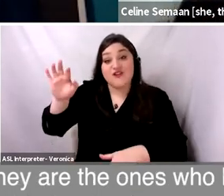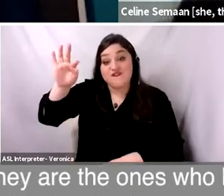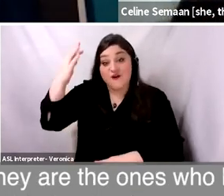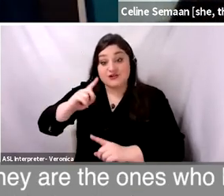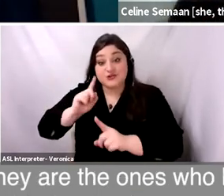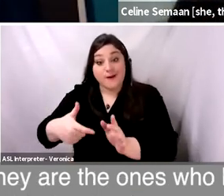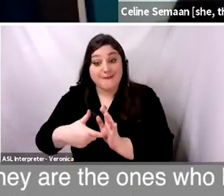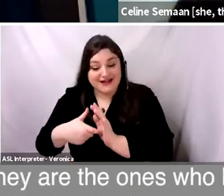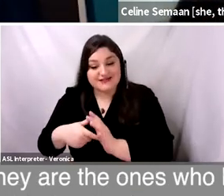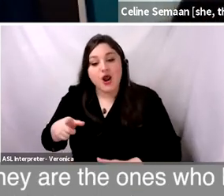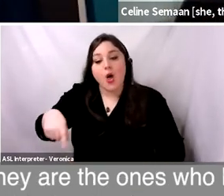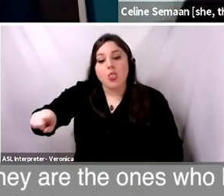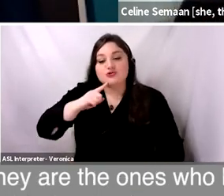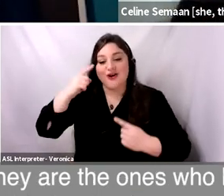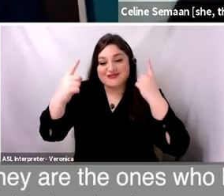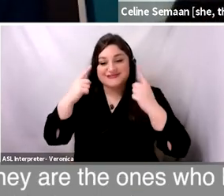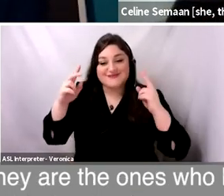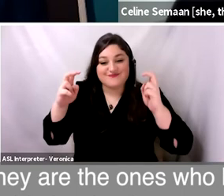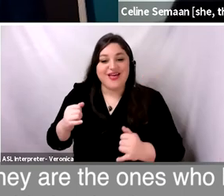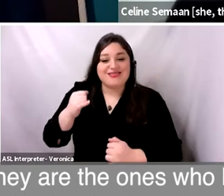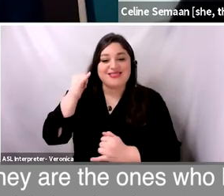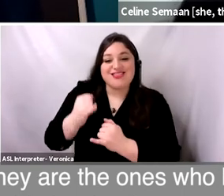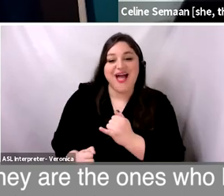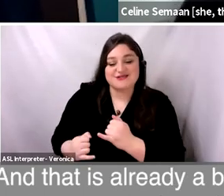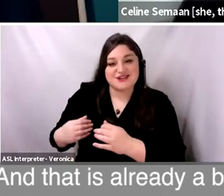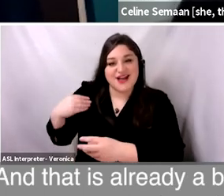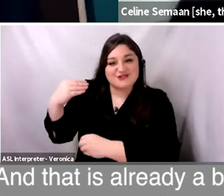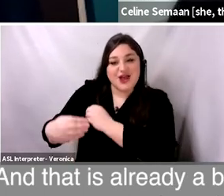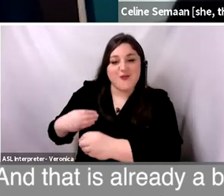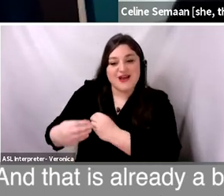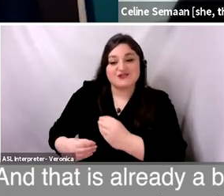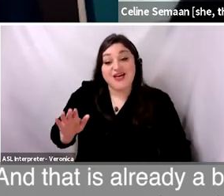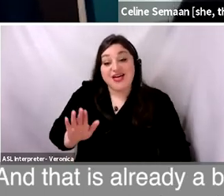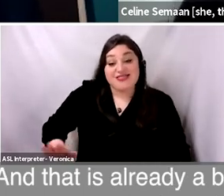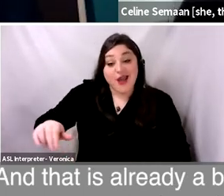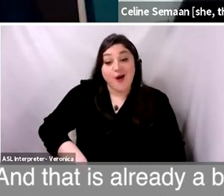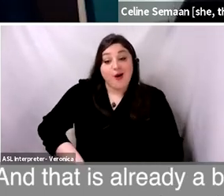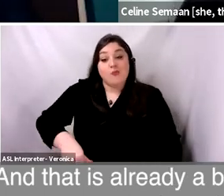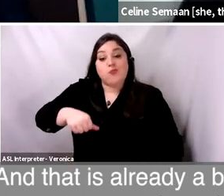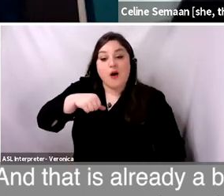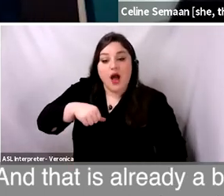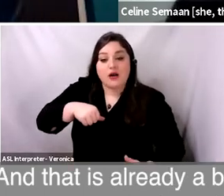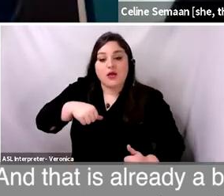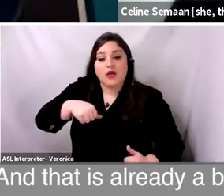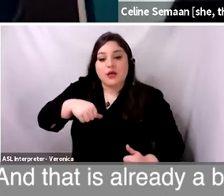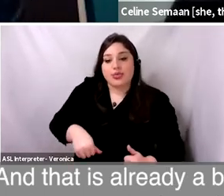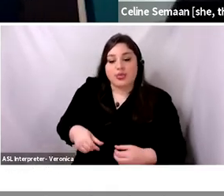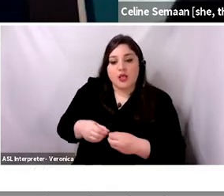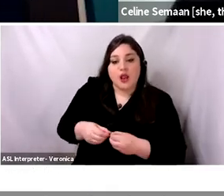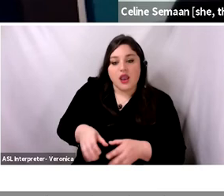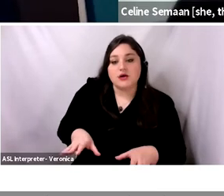sadly. They are the ones who have lost their pride in who they are, at least. And that is already a big loss, not to count the